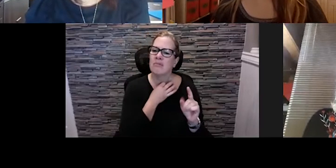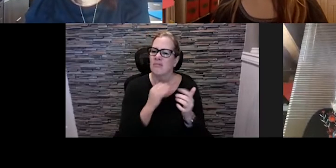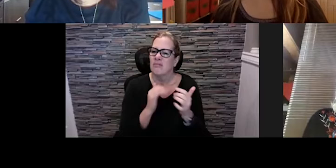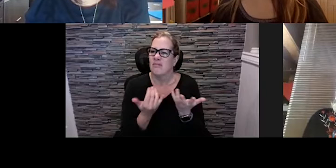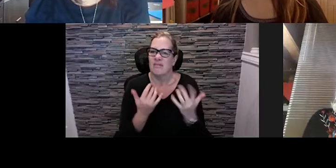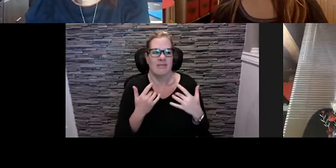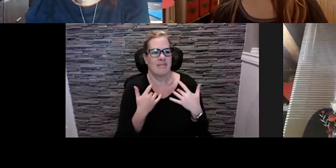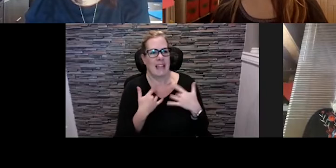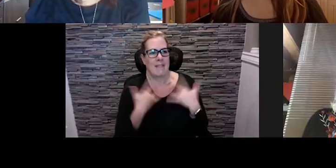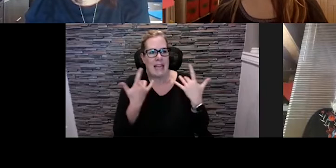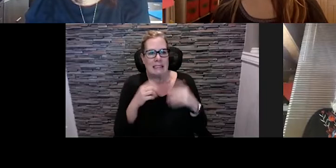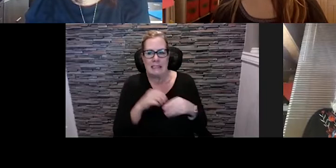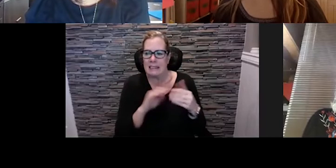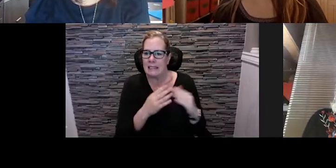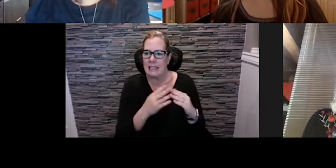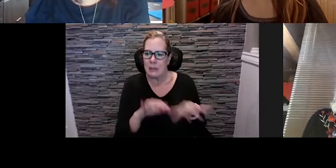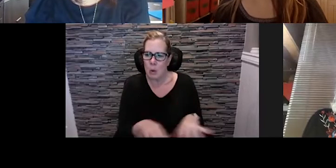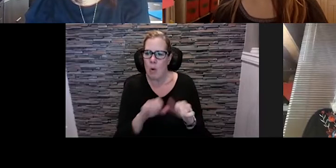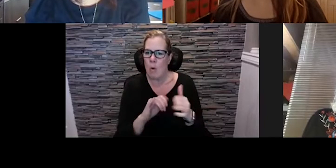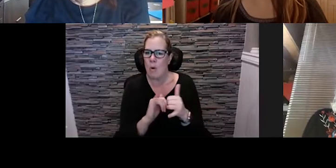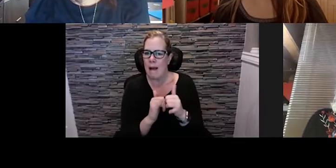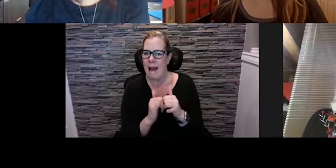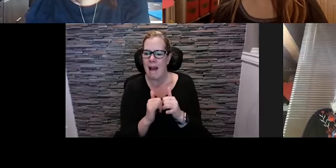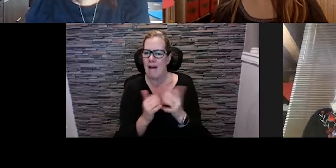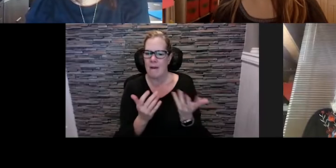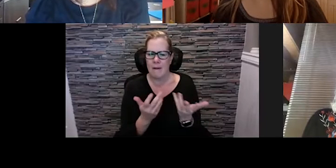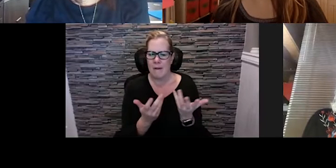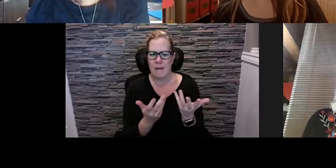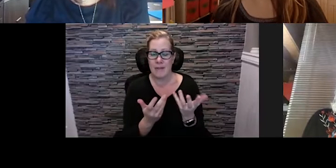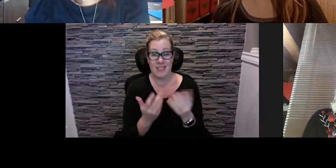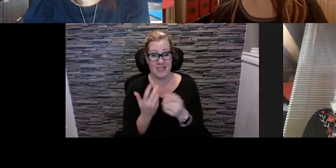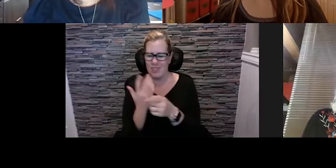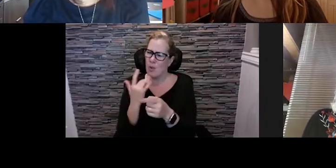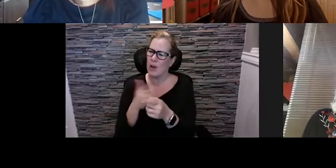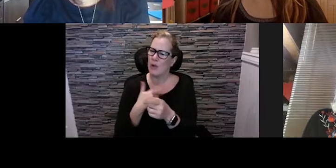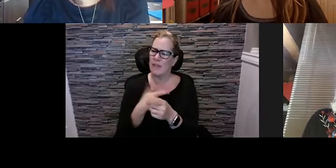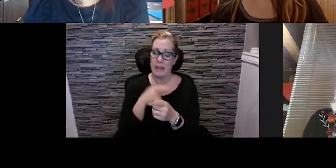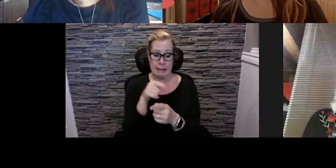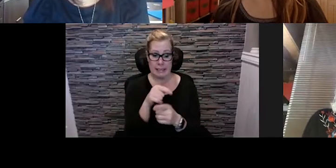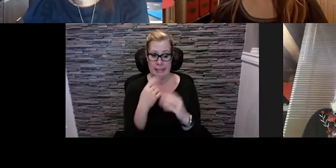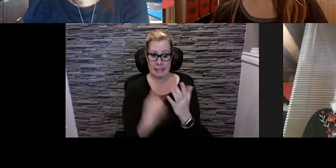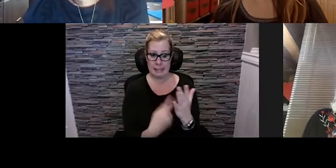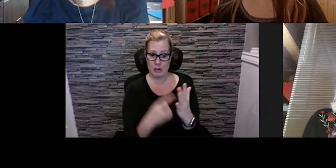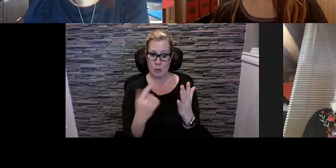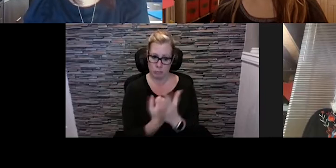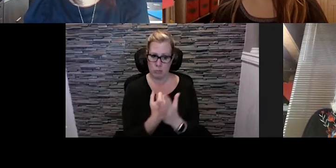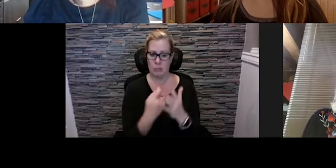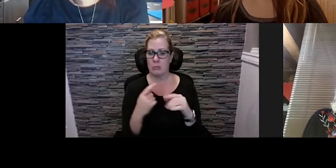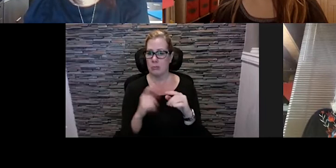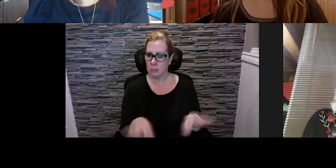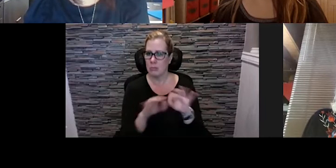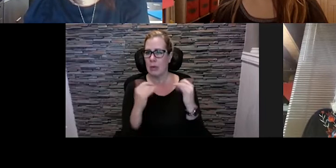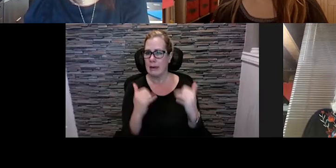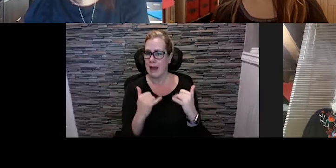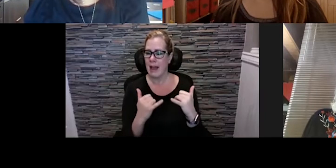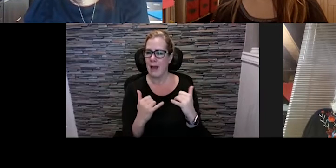happen in our city. And so why do you think this is important to be having this conversation now, and how does that feed into